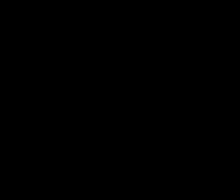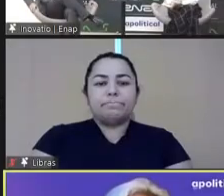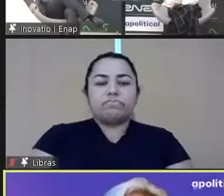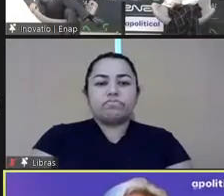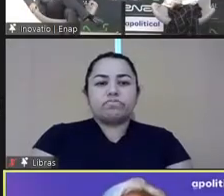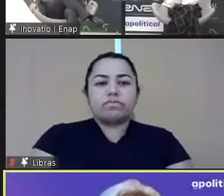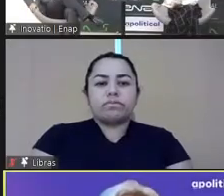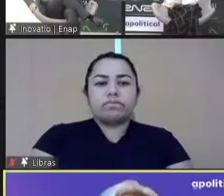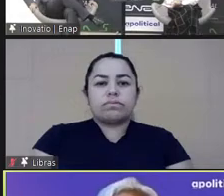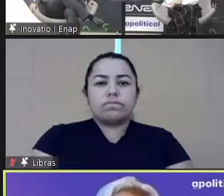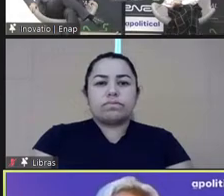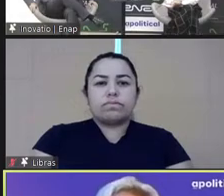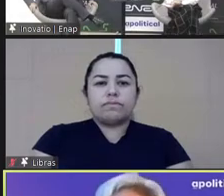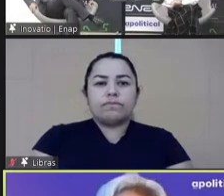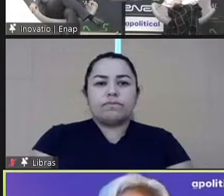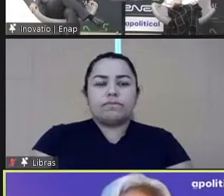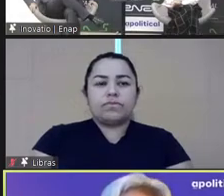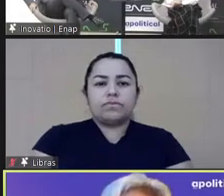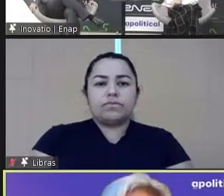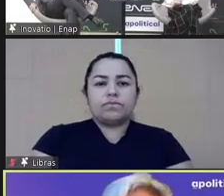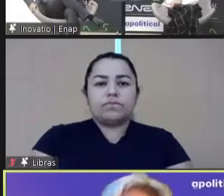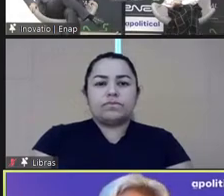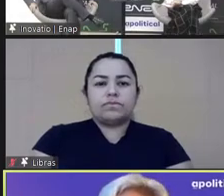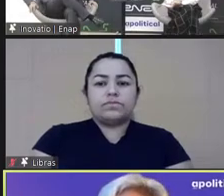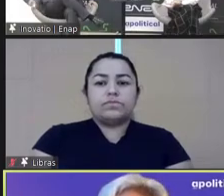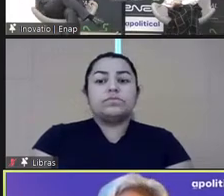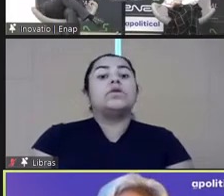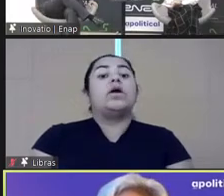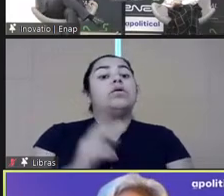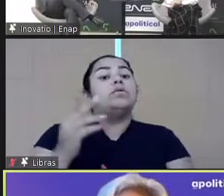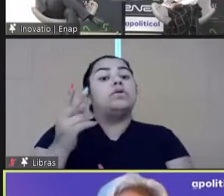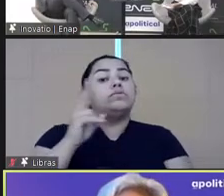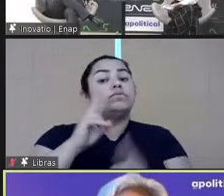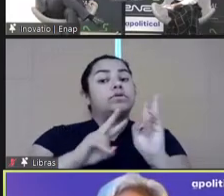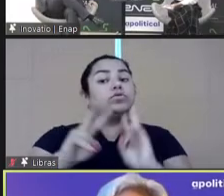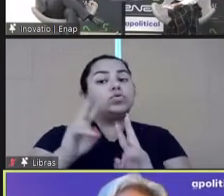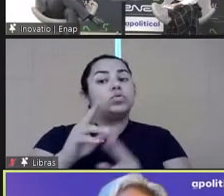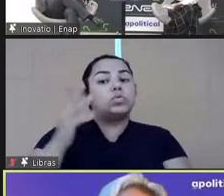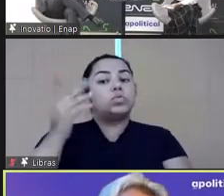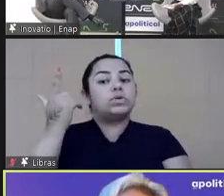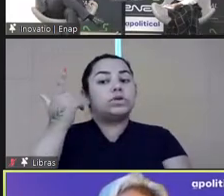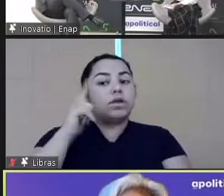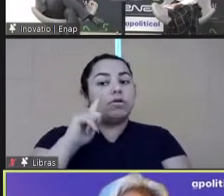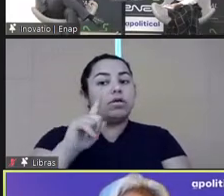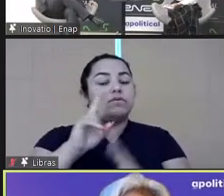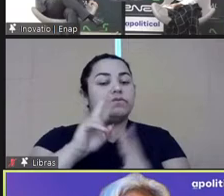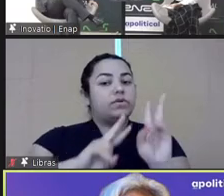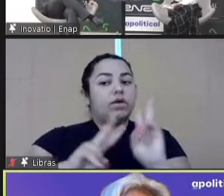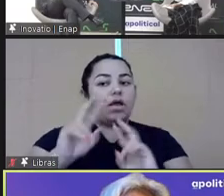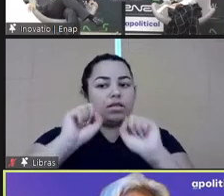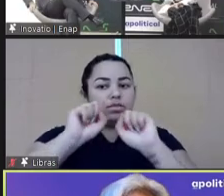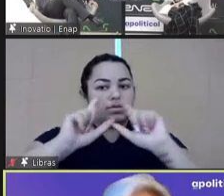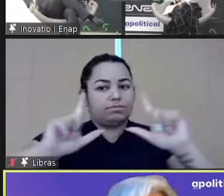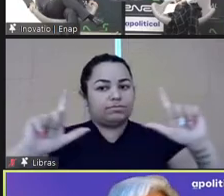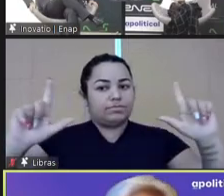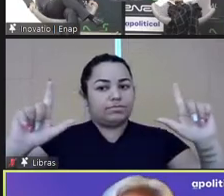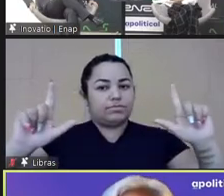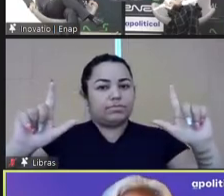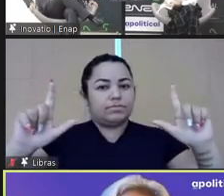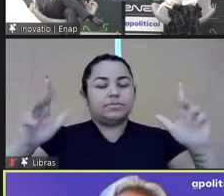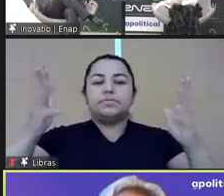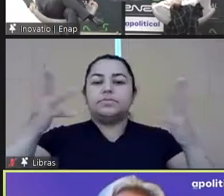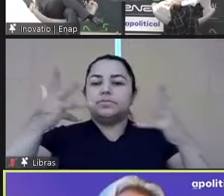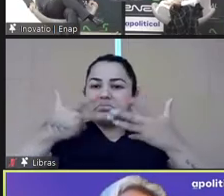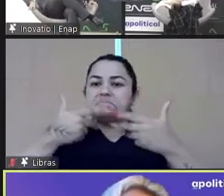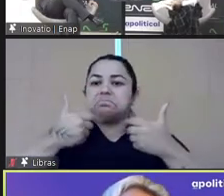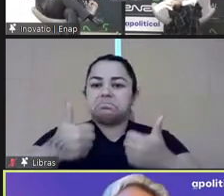Can someone give me a thumbs up to say that if you are seeing the screen. Brilliant. I can see many thumbs ups on the screen.